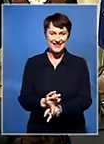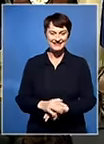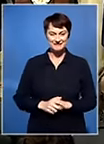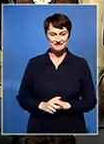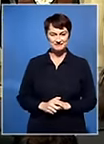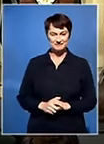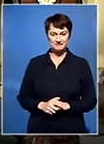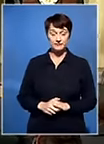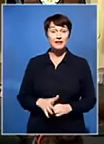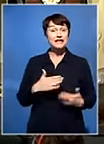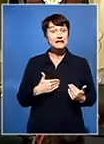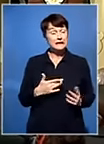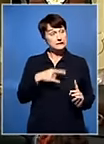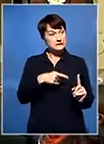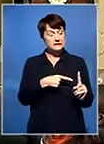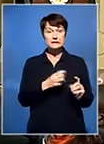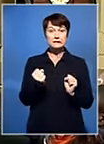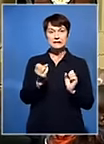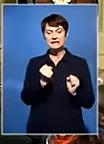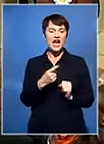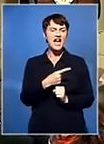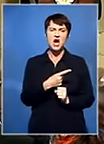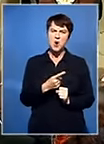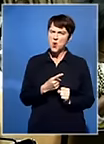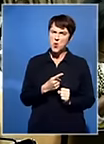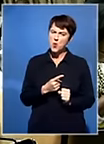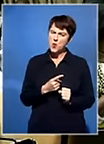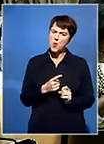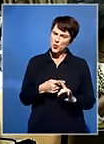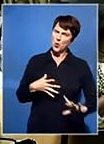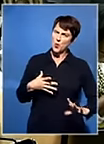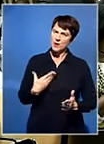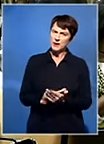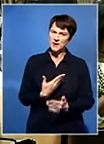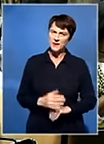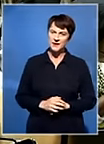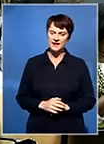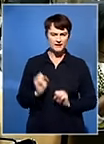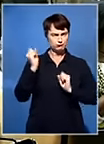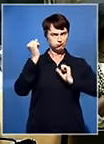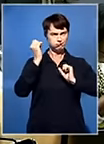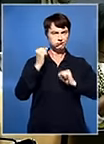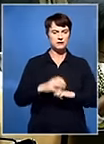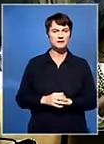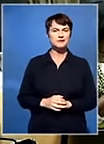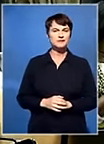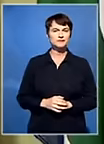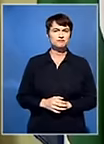And when he starts, there's no stopping him. We produce tobacco.